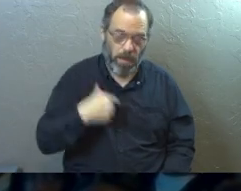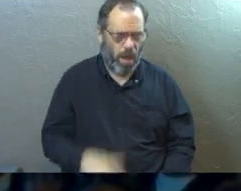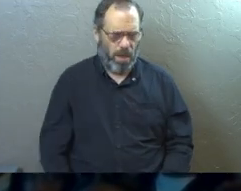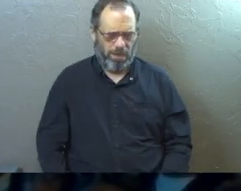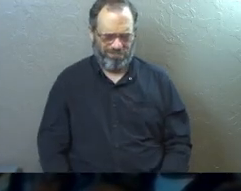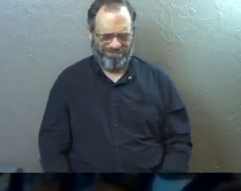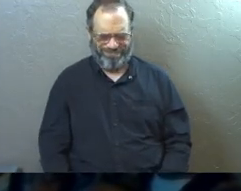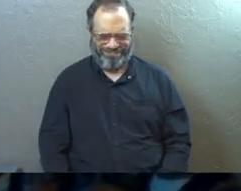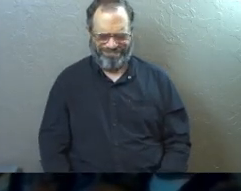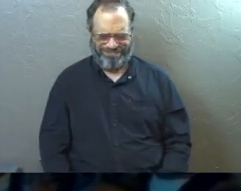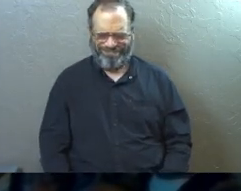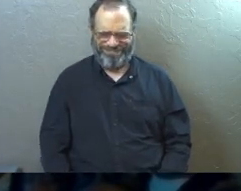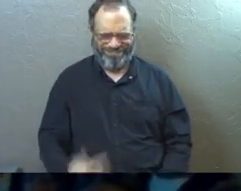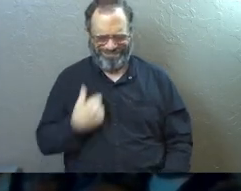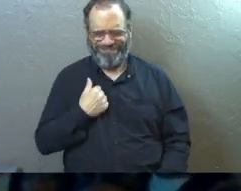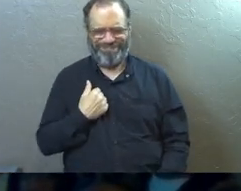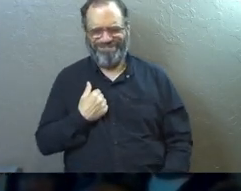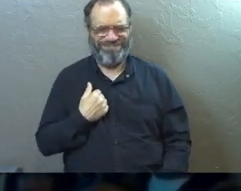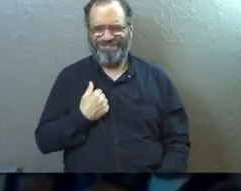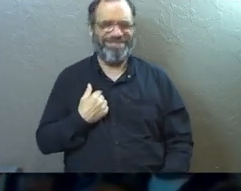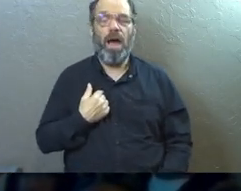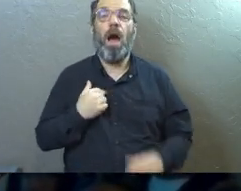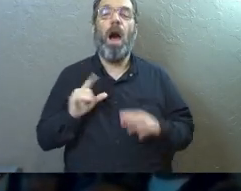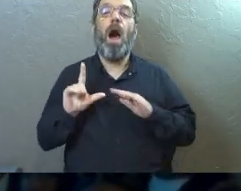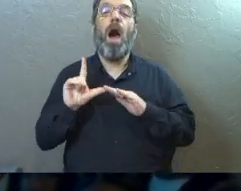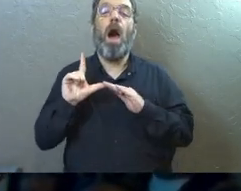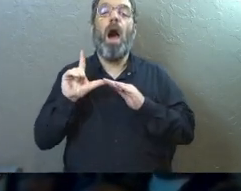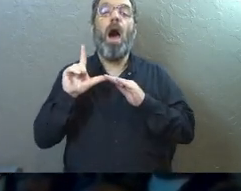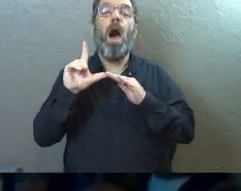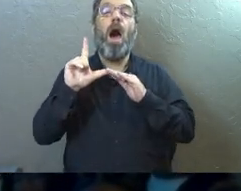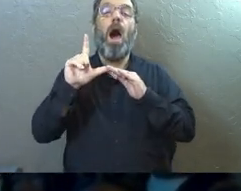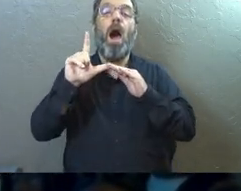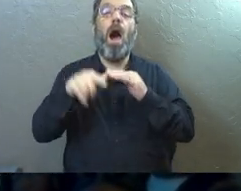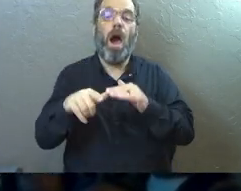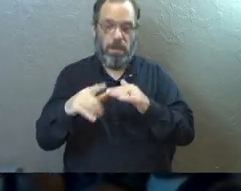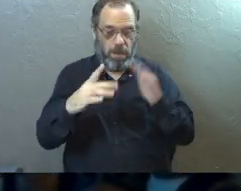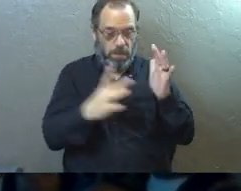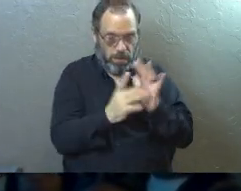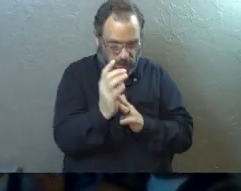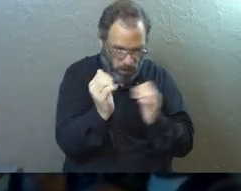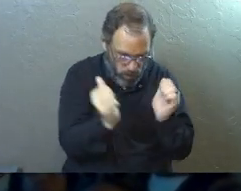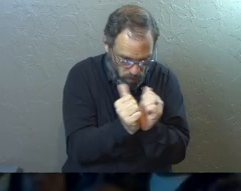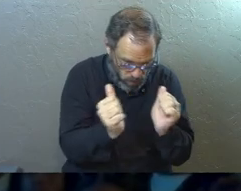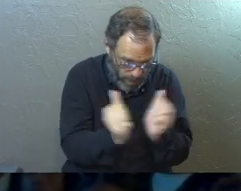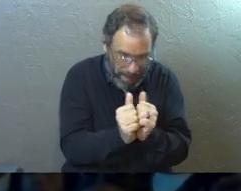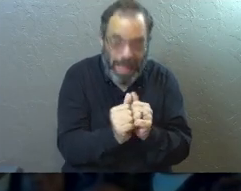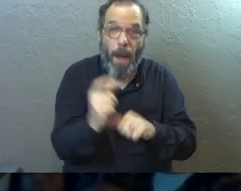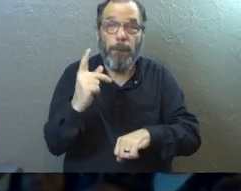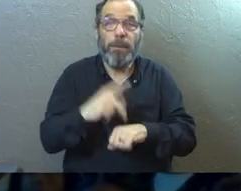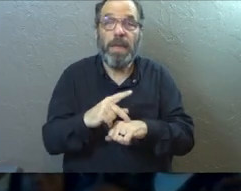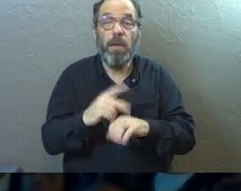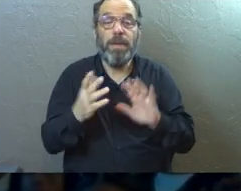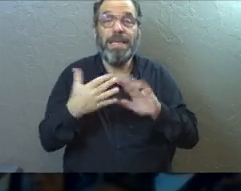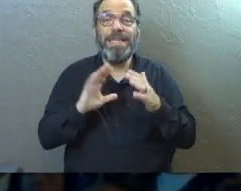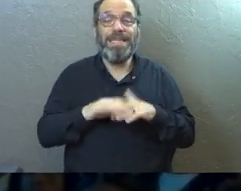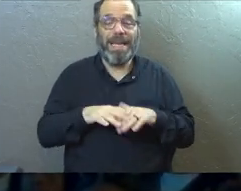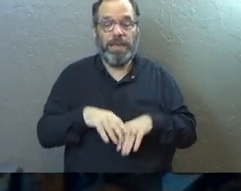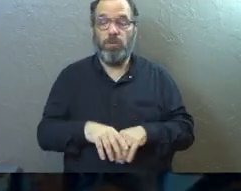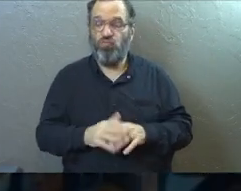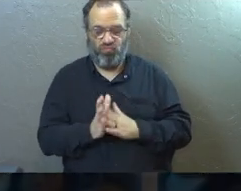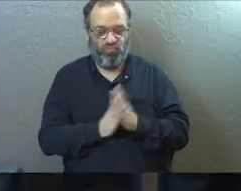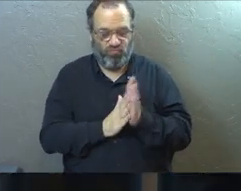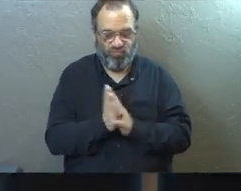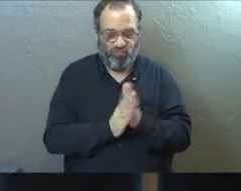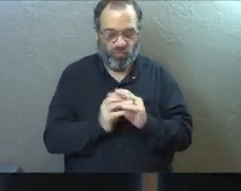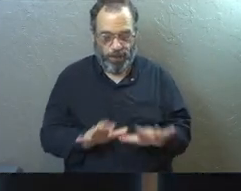And Peter's, you know, there's just no way that he could do it. But sure enough, this moment happens. Jesus is arrested. Peter's kind of on the outskirts watching what's happening. And